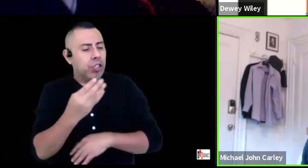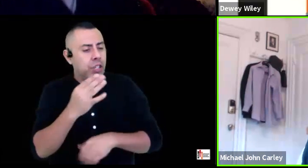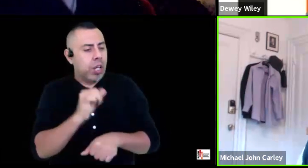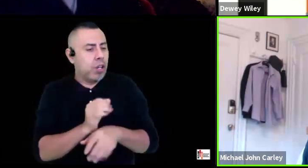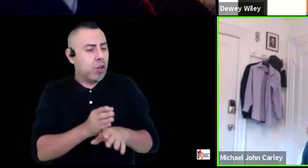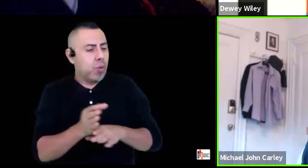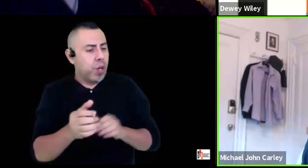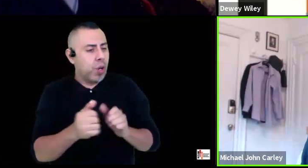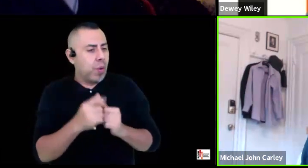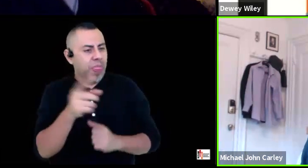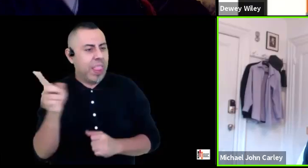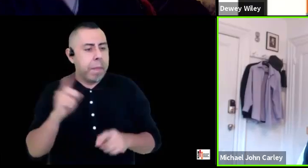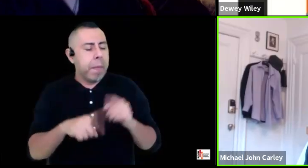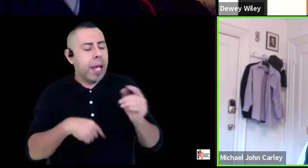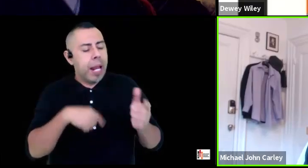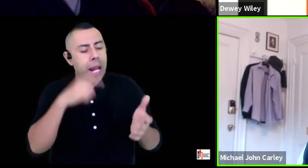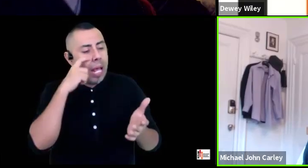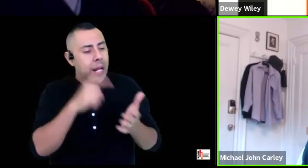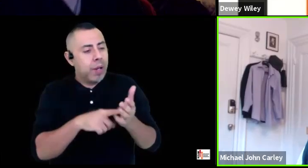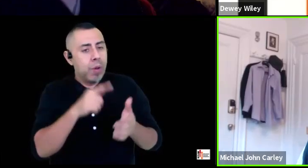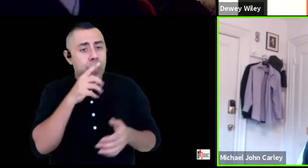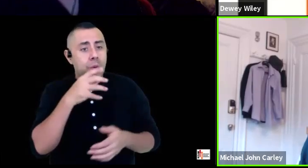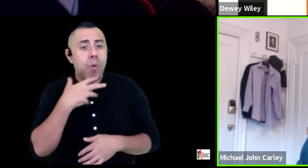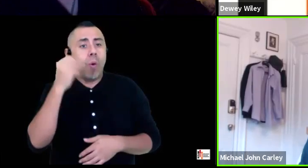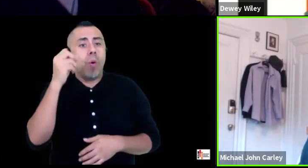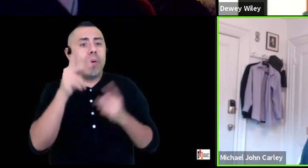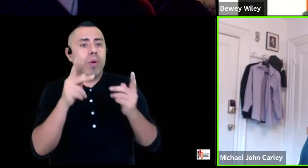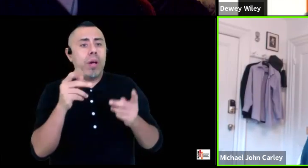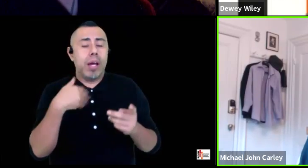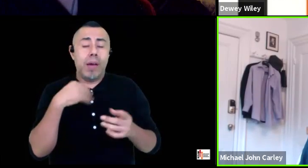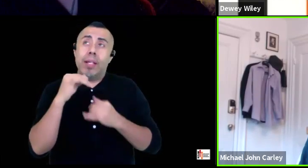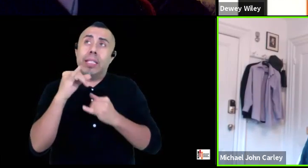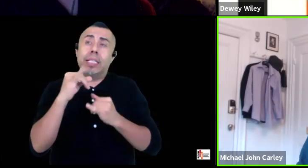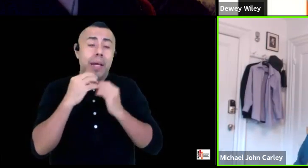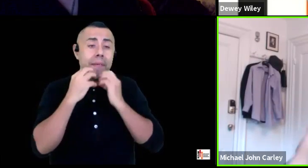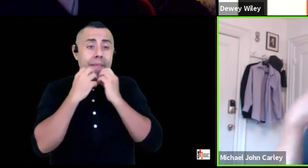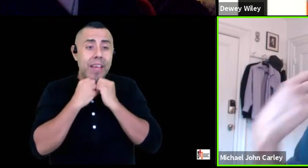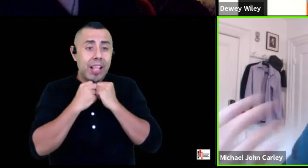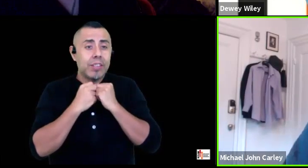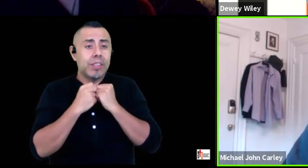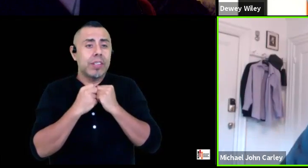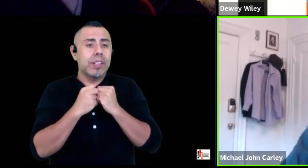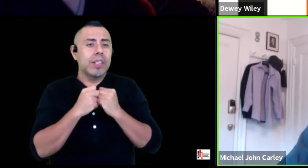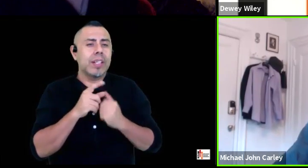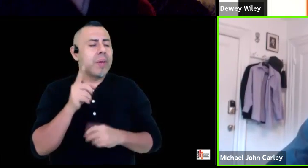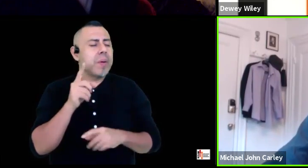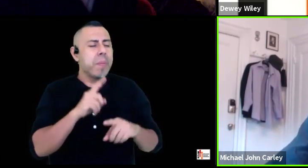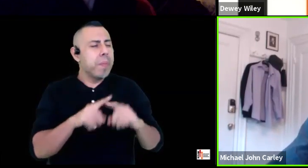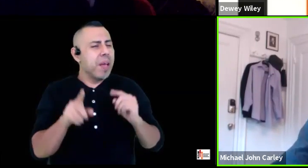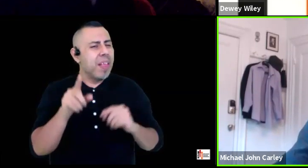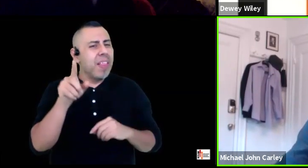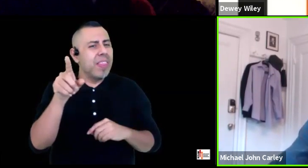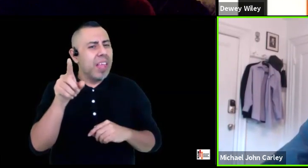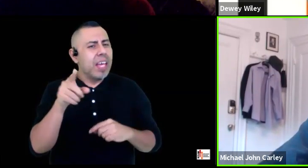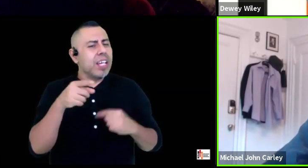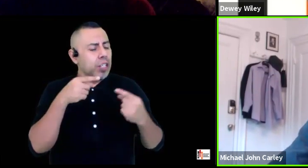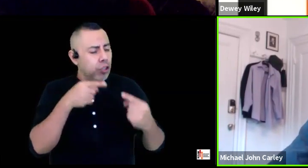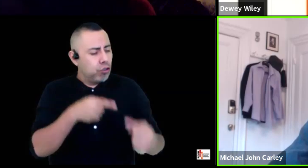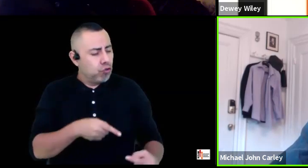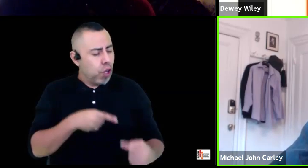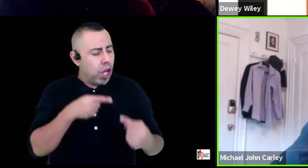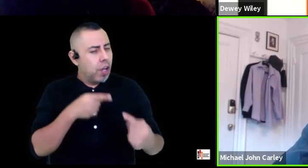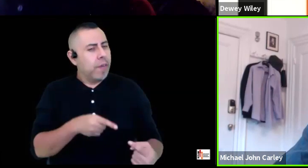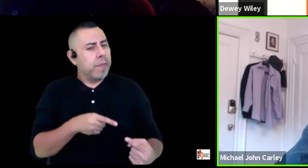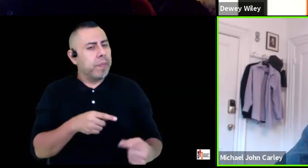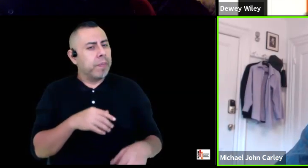lot of the older guys that you know had the same values that i did but they were they would really struggle to look at you know